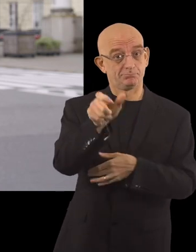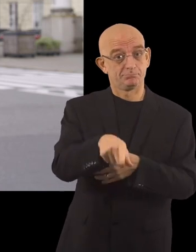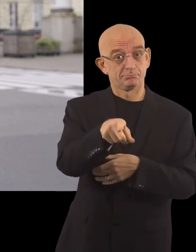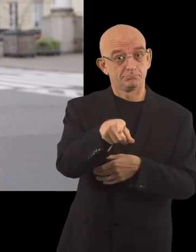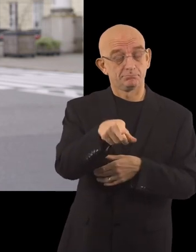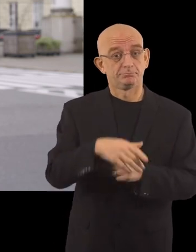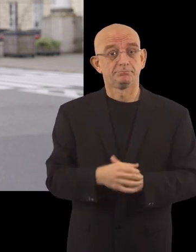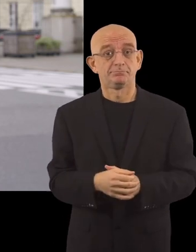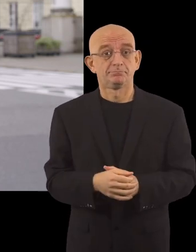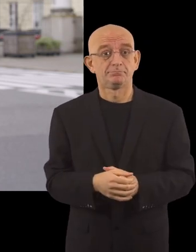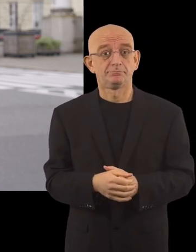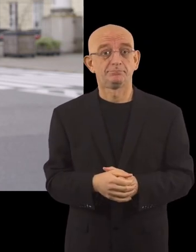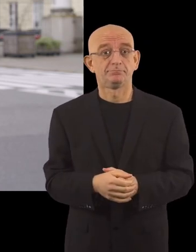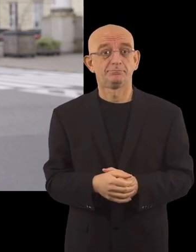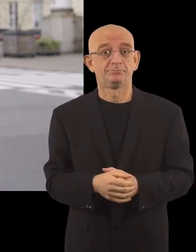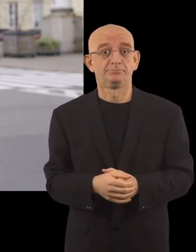You work for the city, don't you?